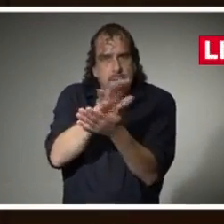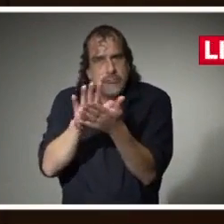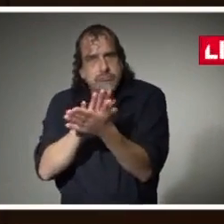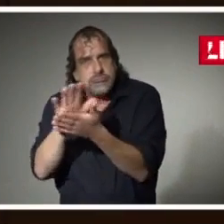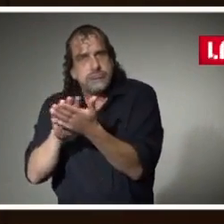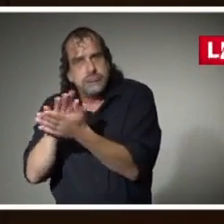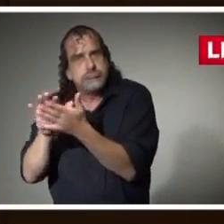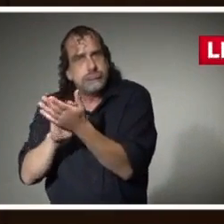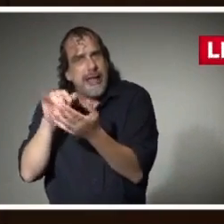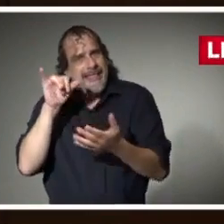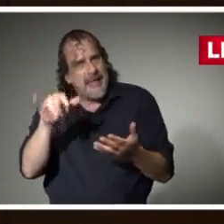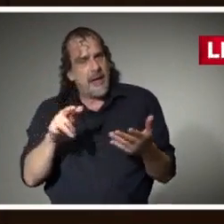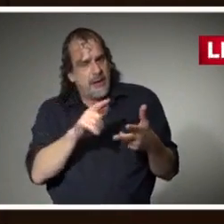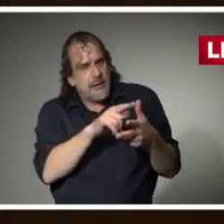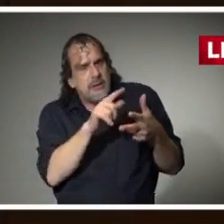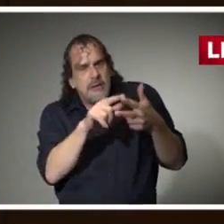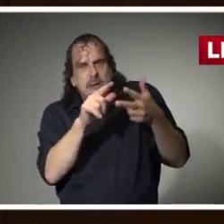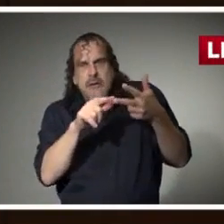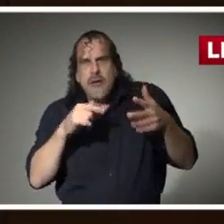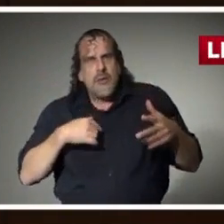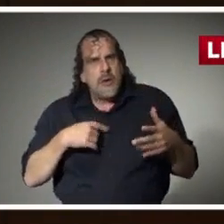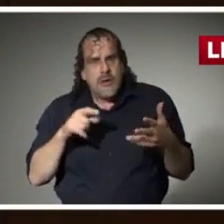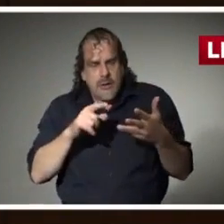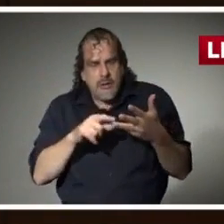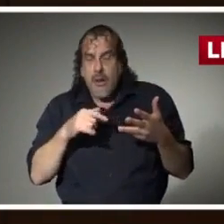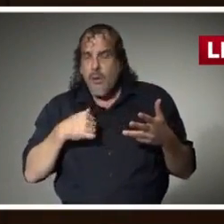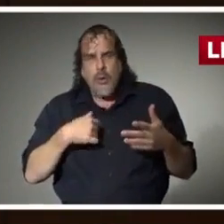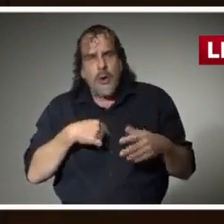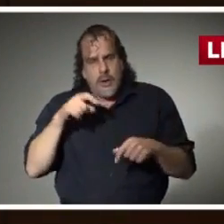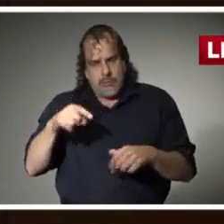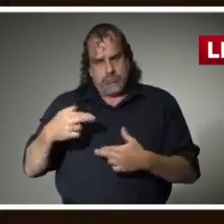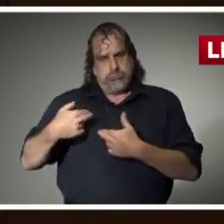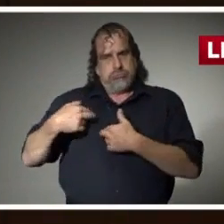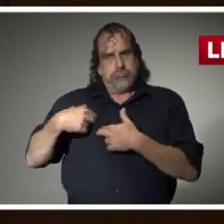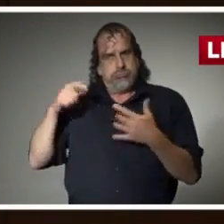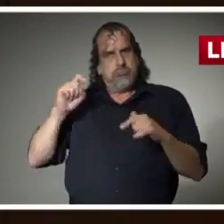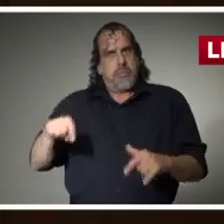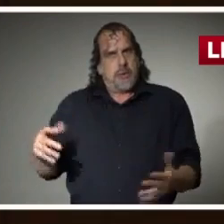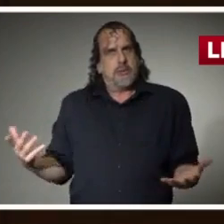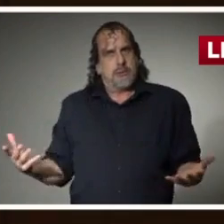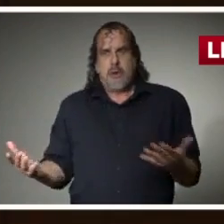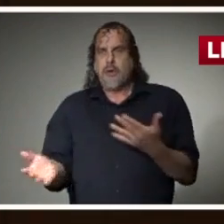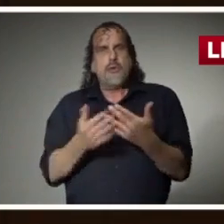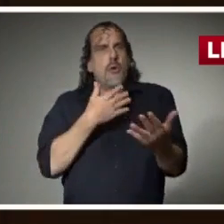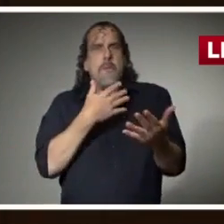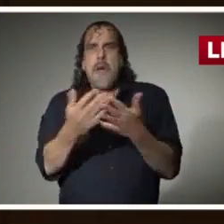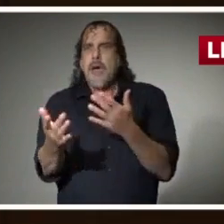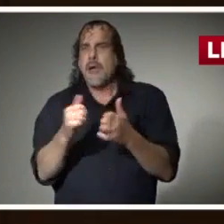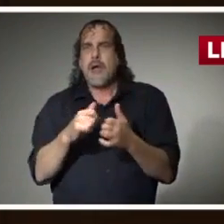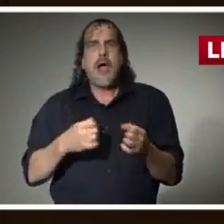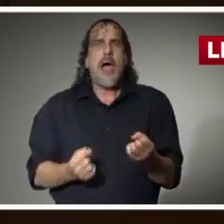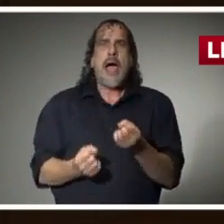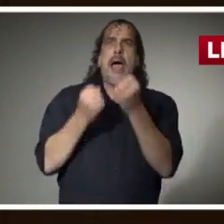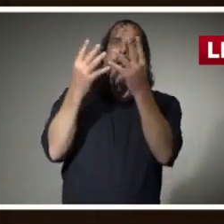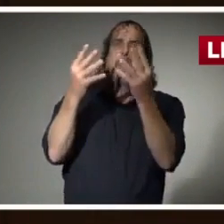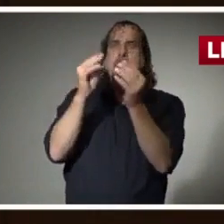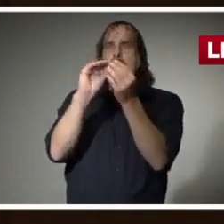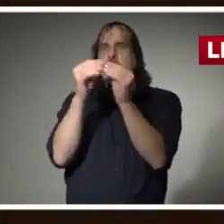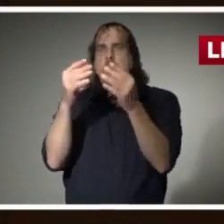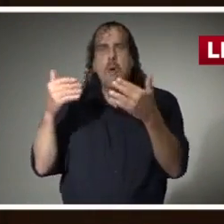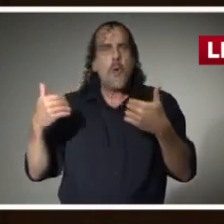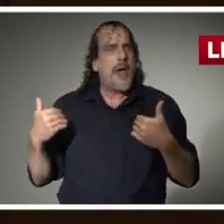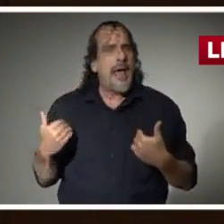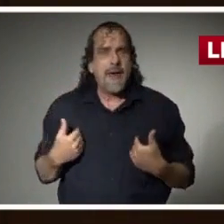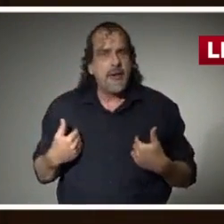Use hand sanitizer. These are all the things that, regardless of where we are, with the numbers of cases we're reporting today,